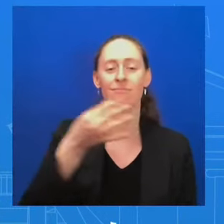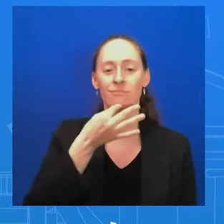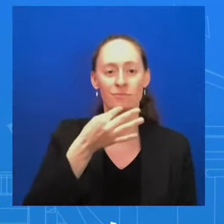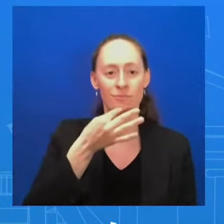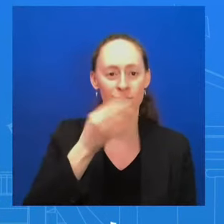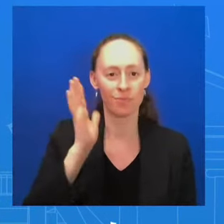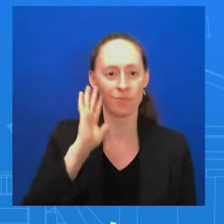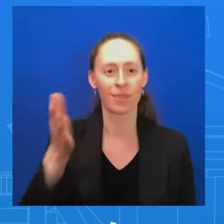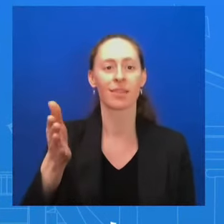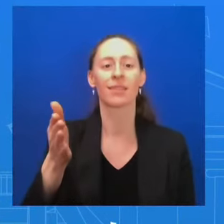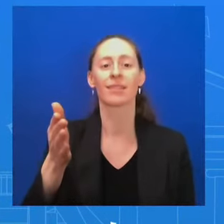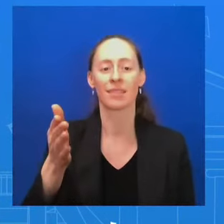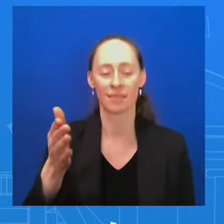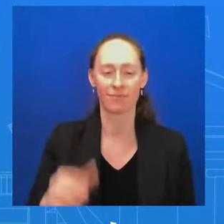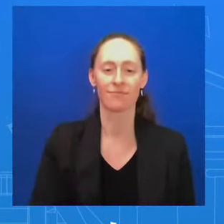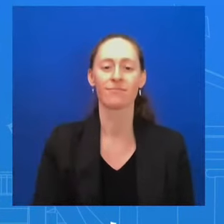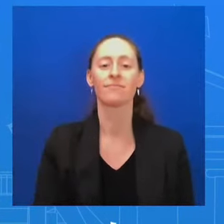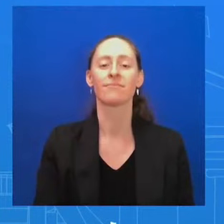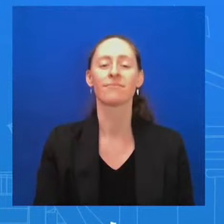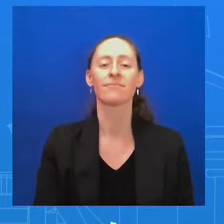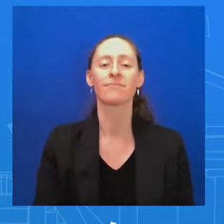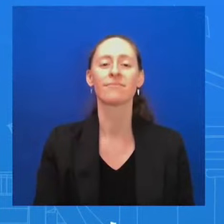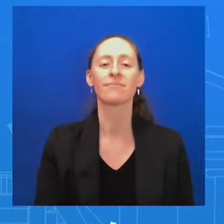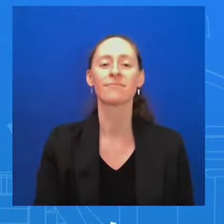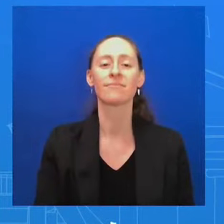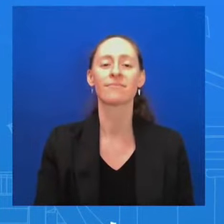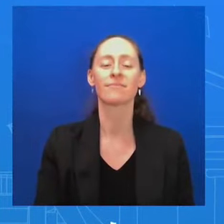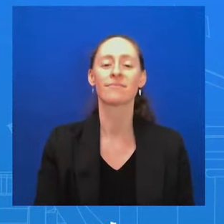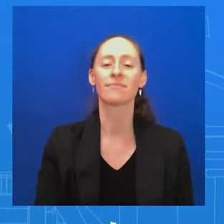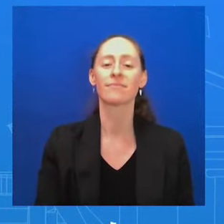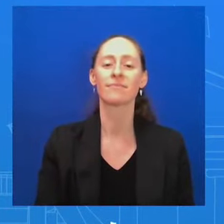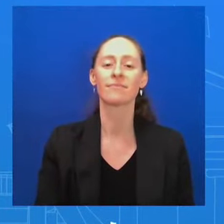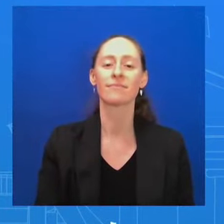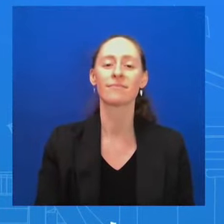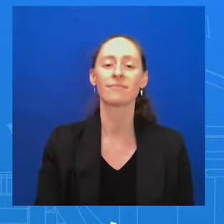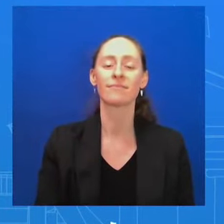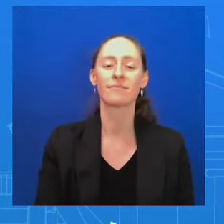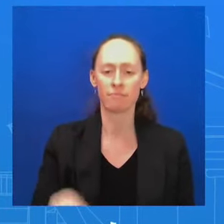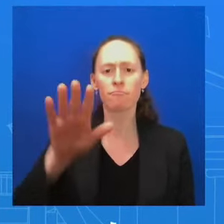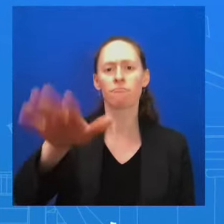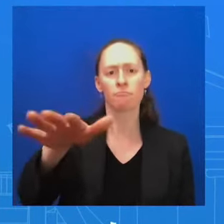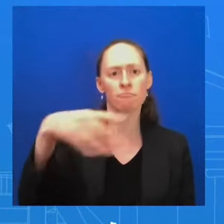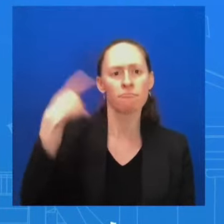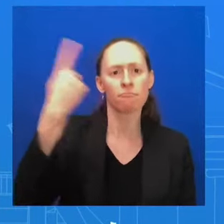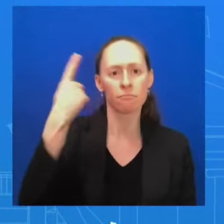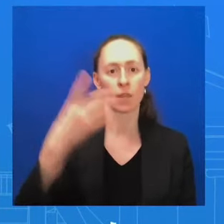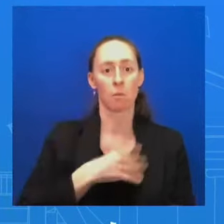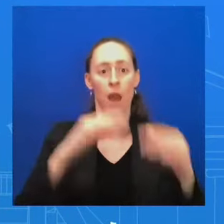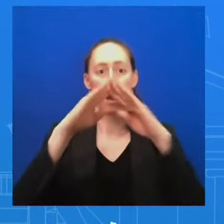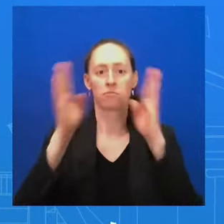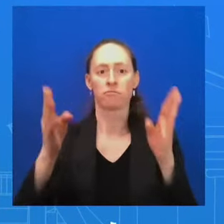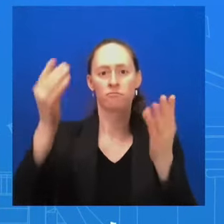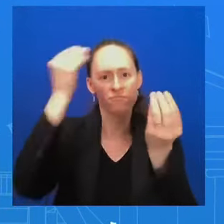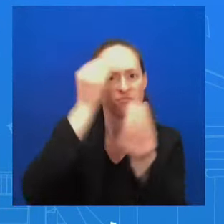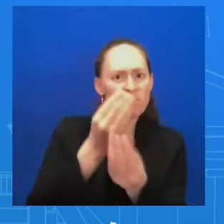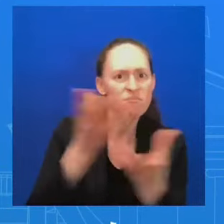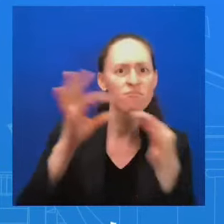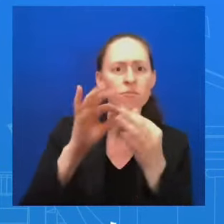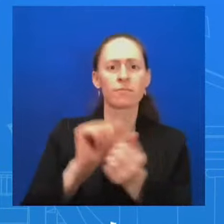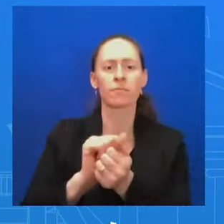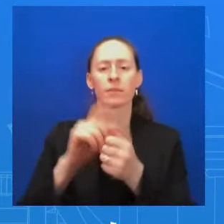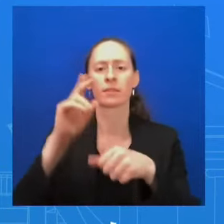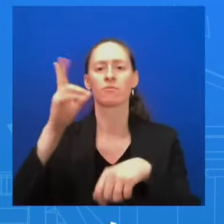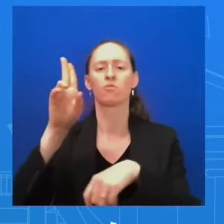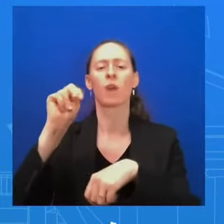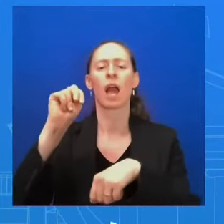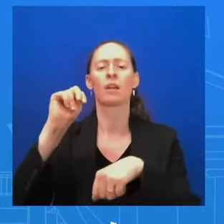about White House views on upcoming U.N. Security Council resolution to prohibit nuclear weapons in space, which is scheduled